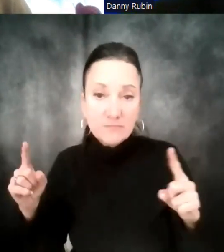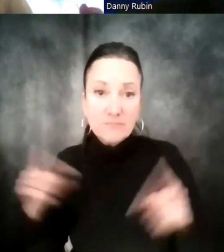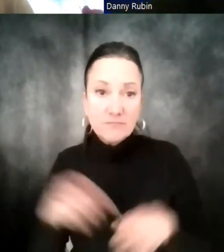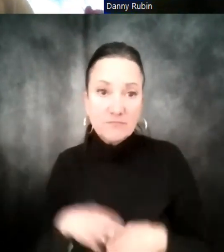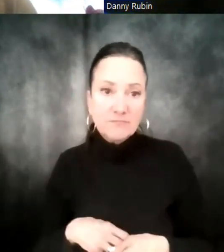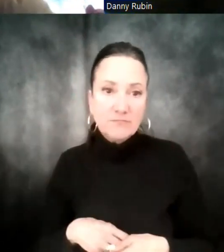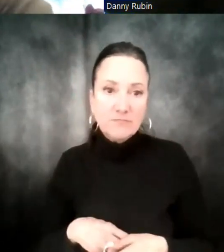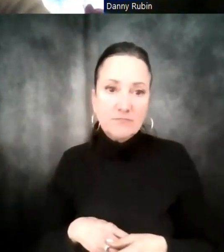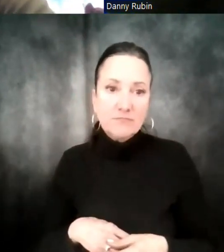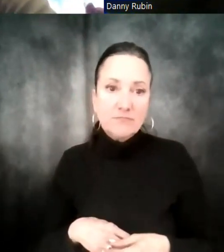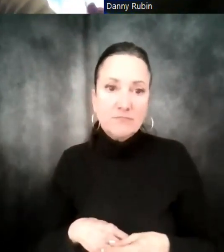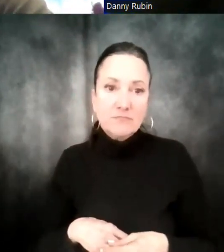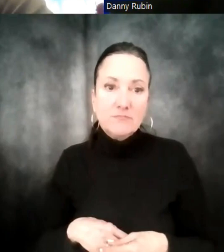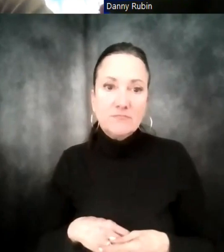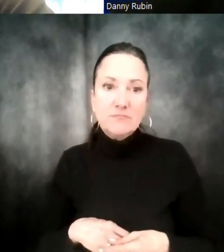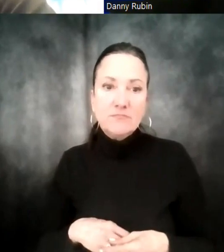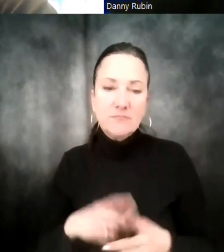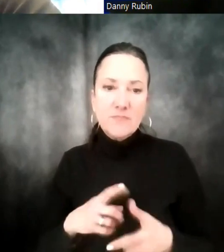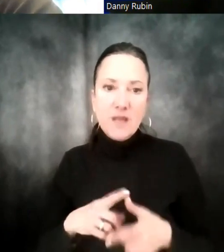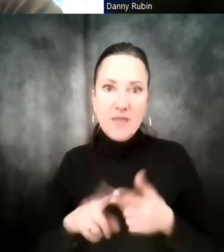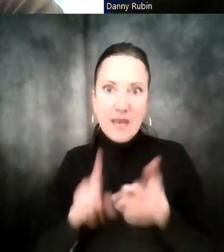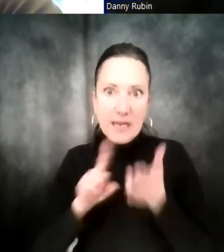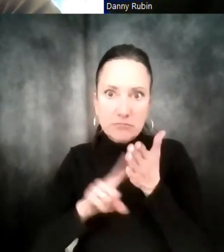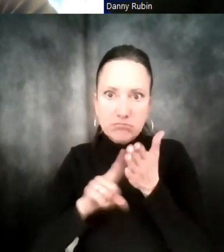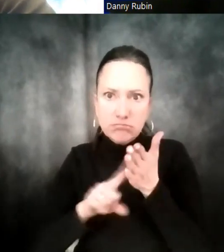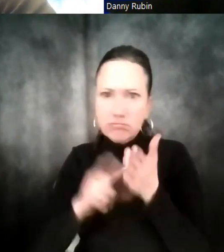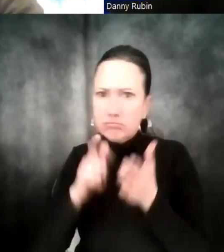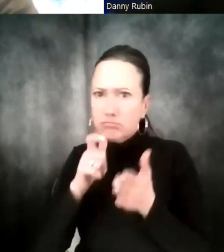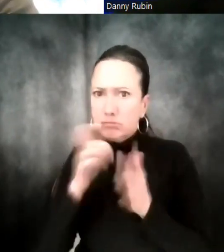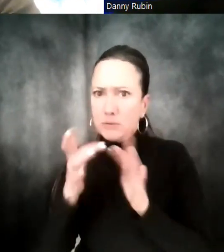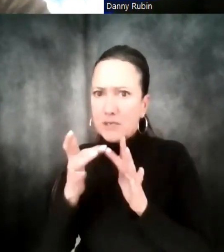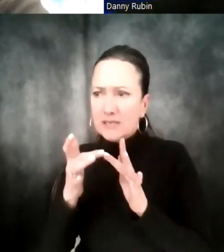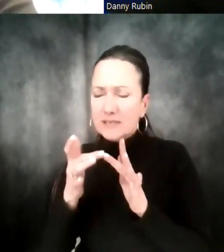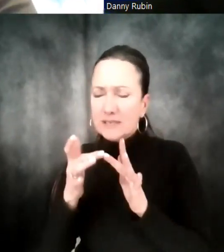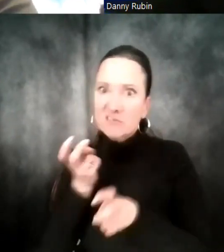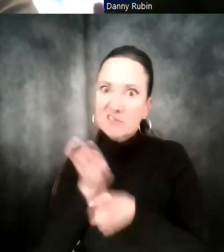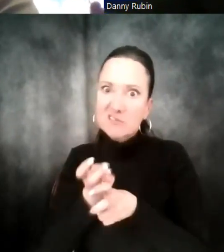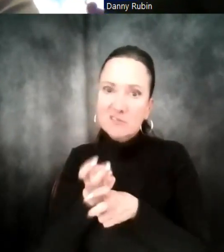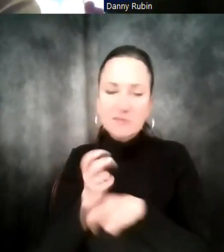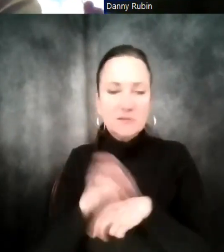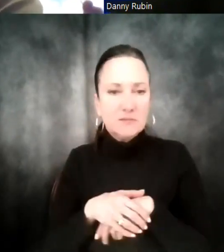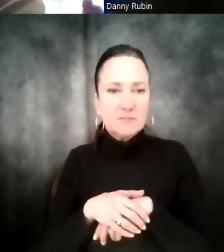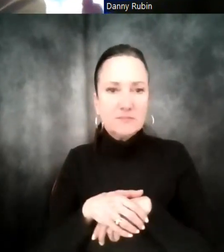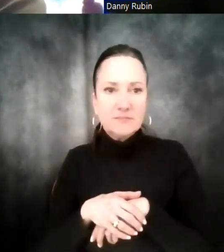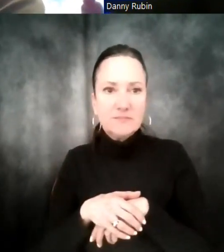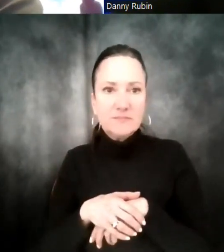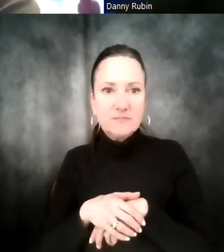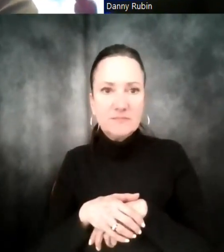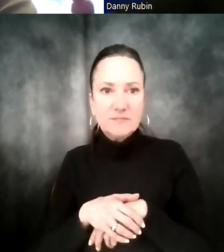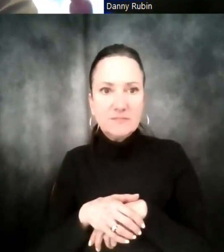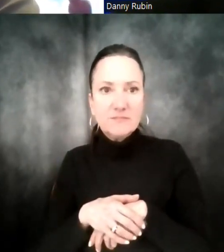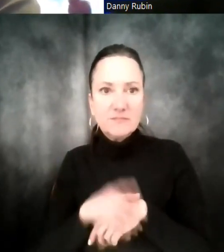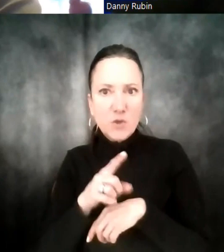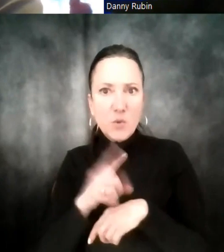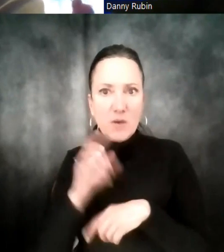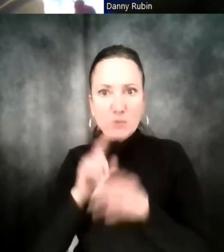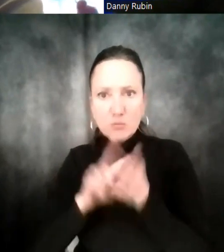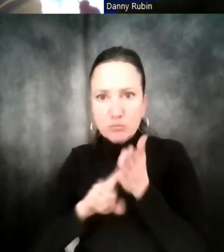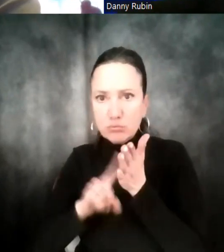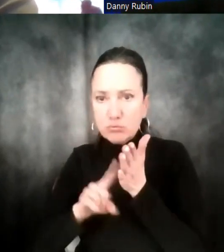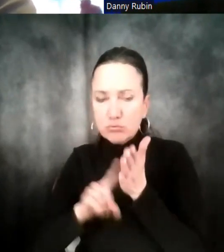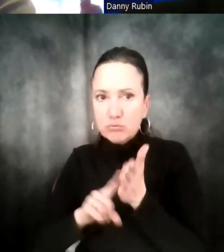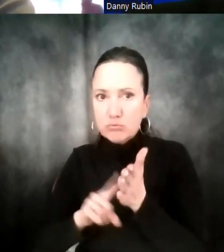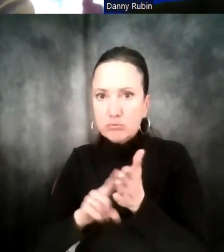And then I have to go and find the right contacts, which is not always the easiest thing to do. Right. And you have to go and sort of locate them and contact